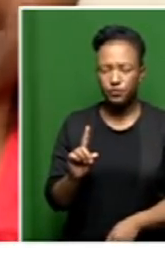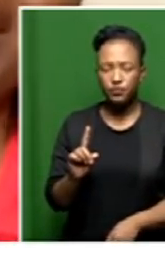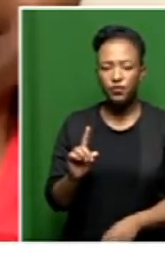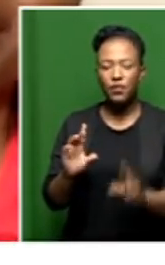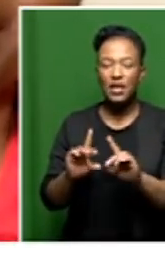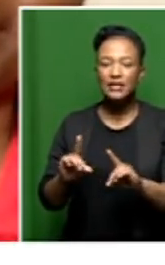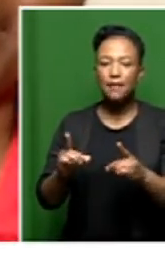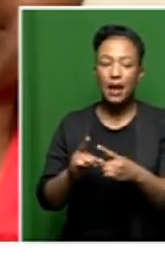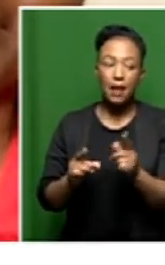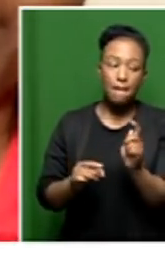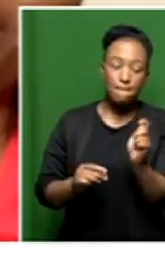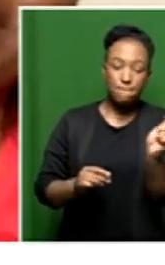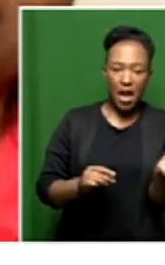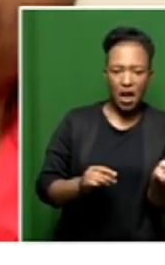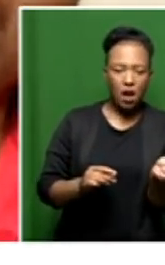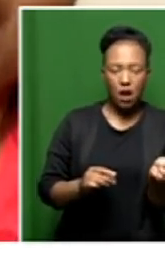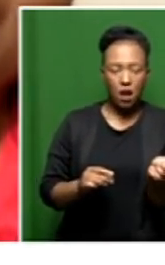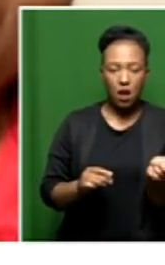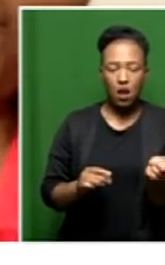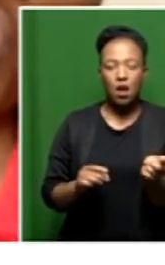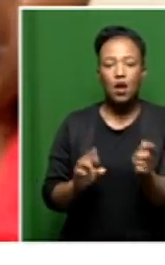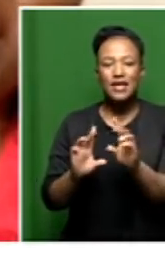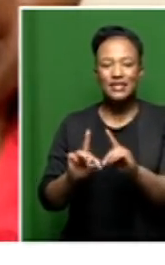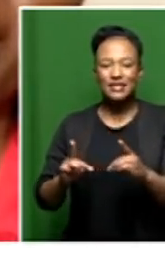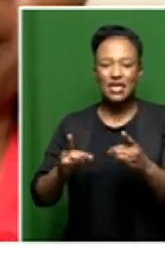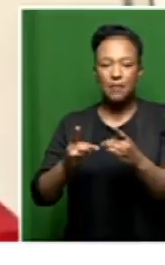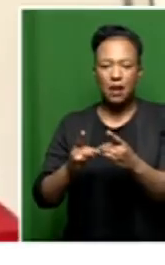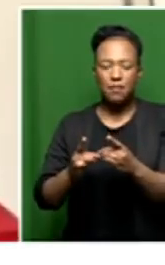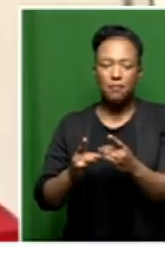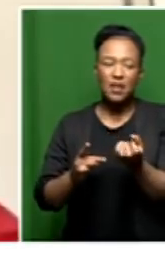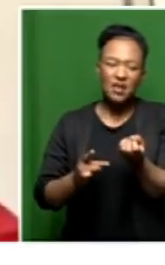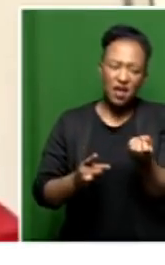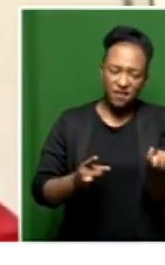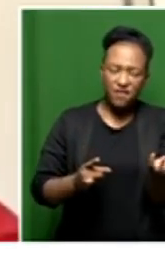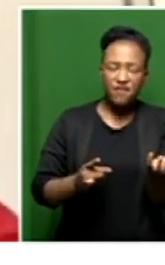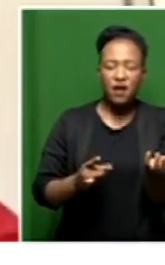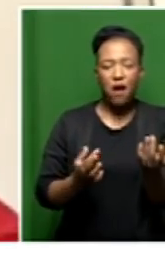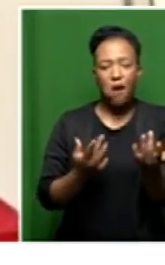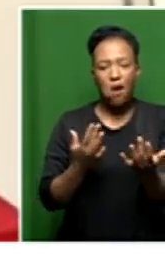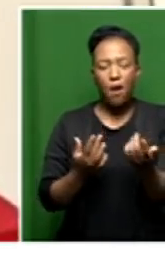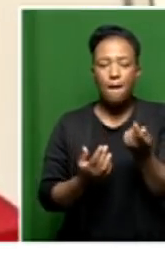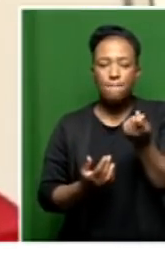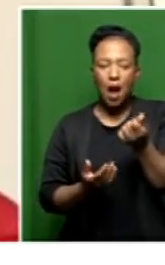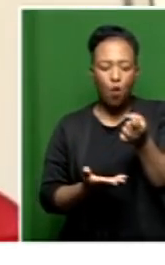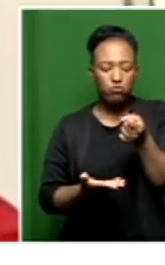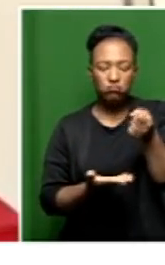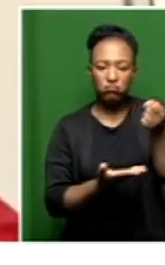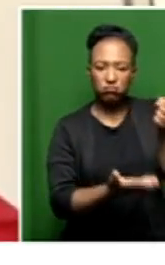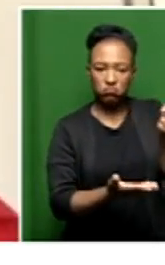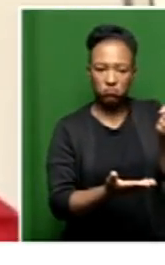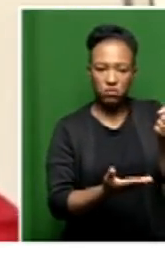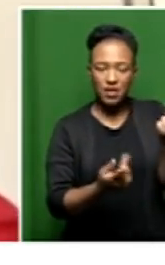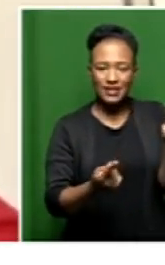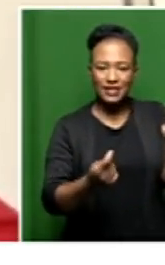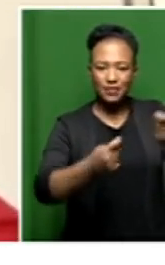is not paying. The department is giving a full amount, which is a subsidy